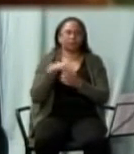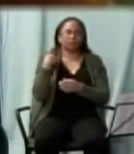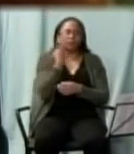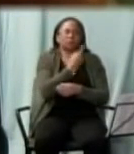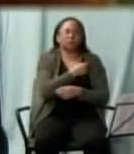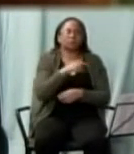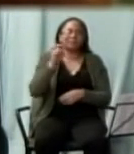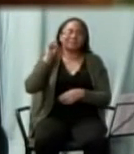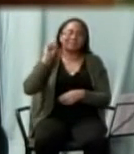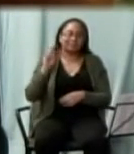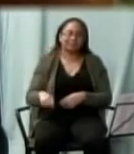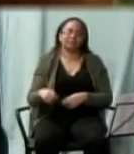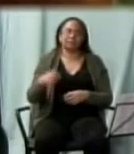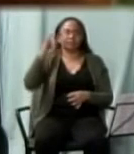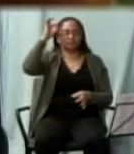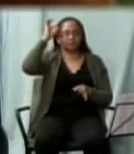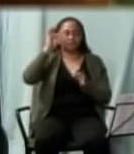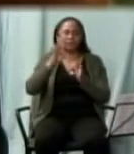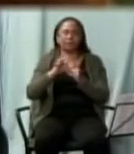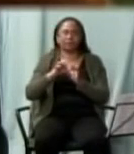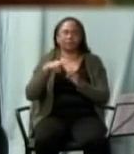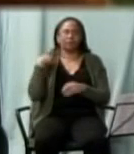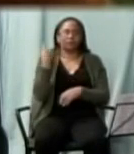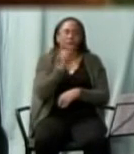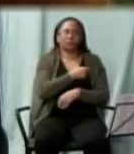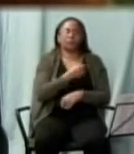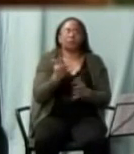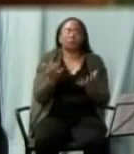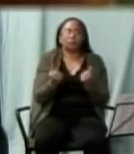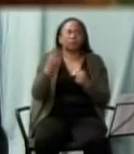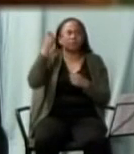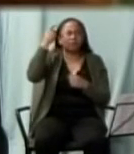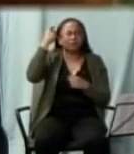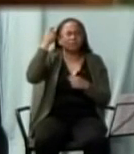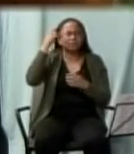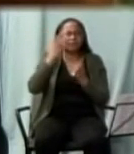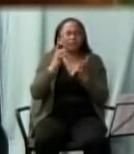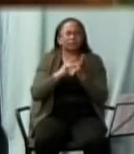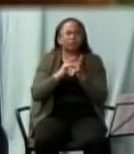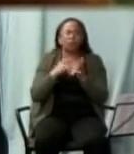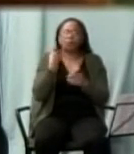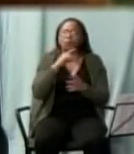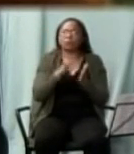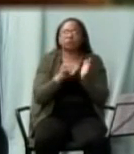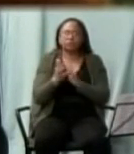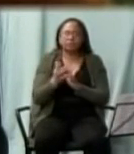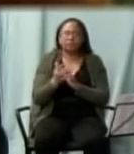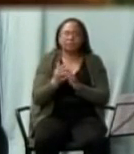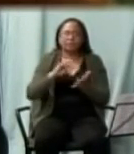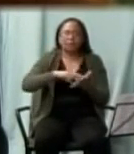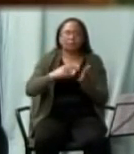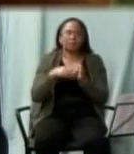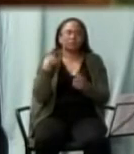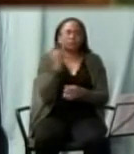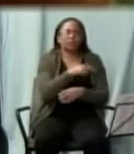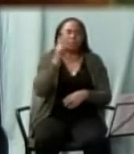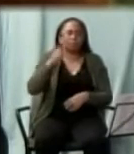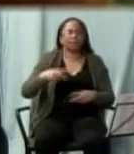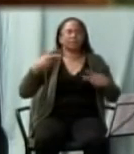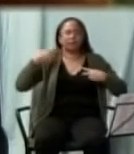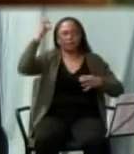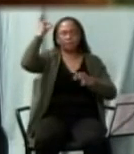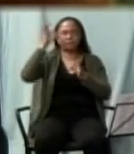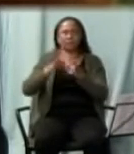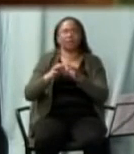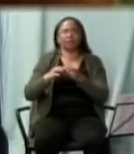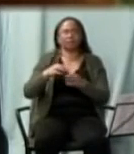need his faith to understand who Jesus is to understand the fullness of his